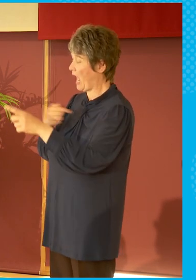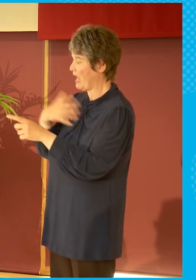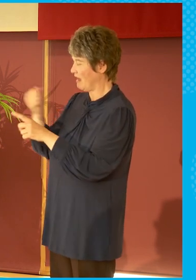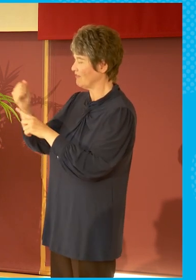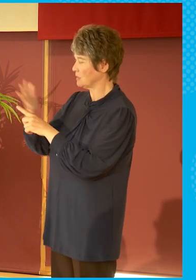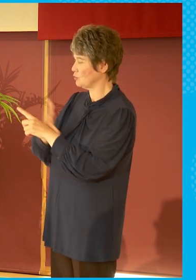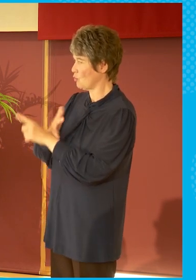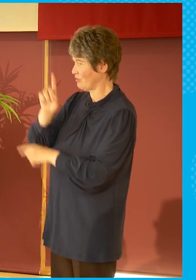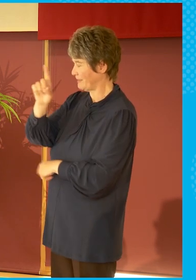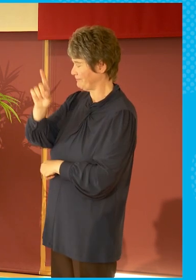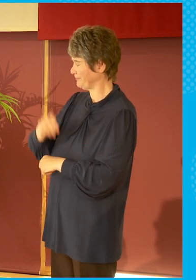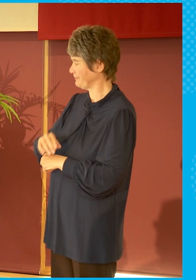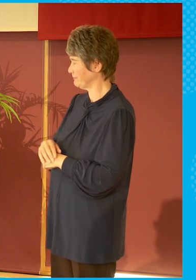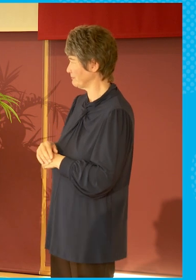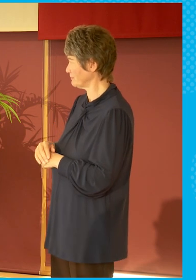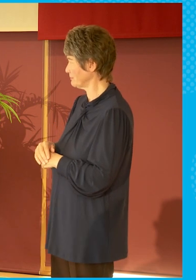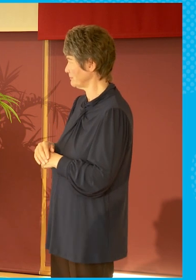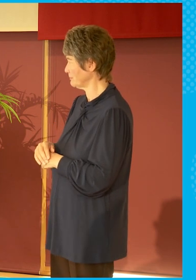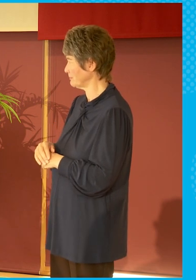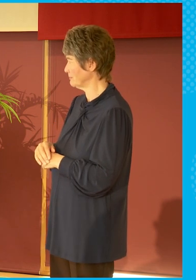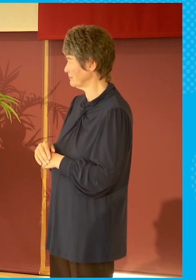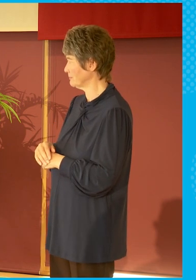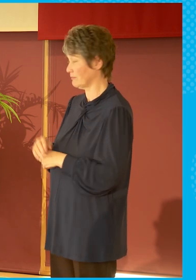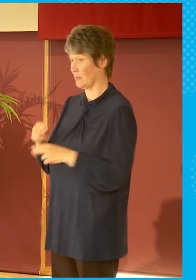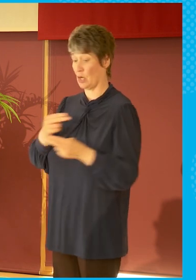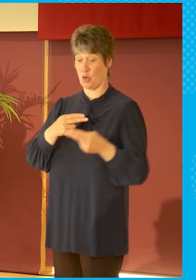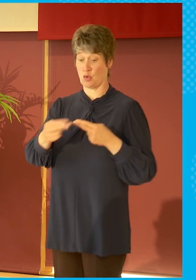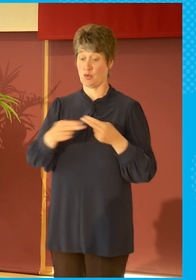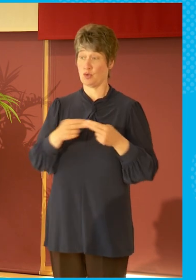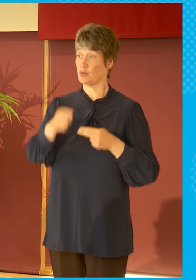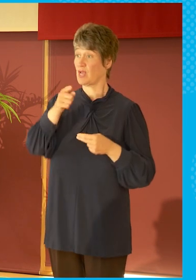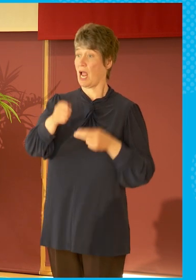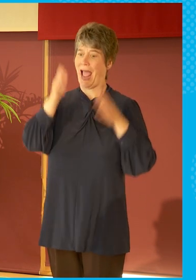news has to be impartial, has to be accurate.